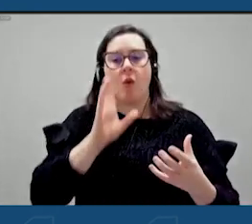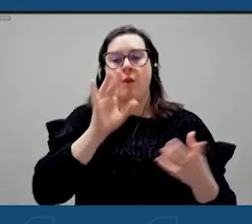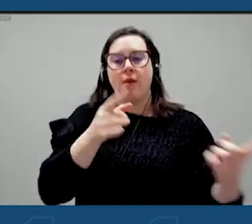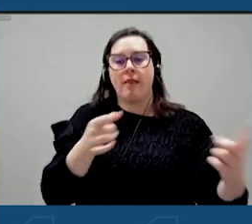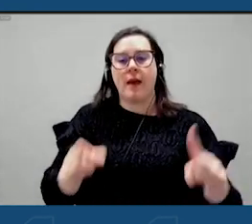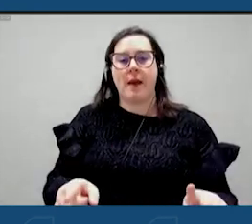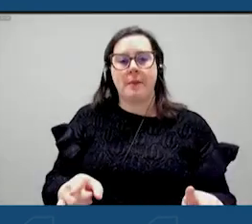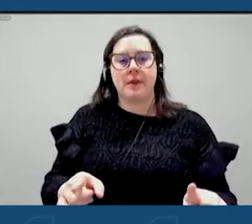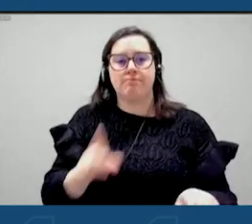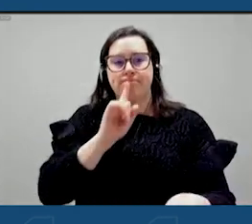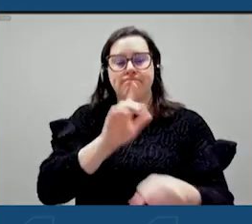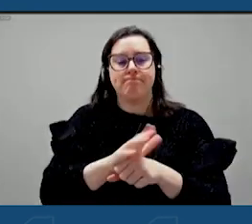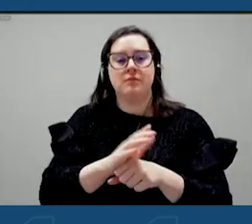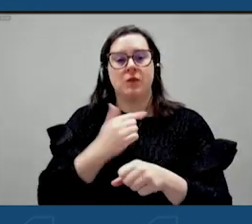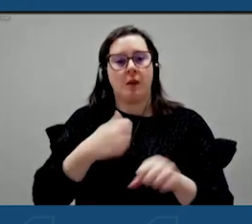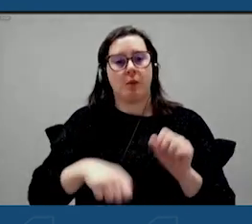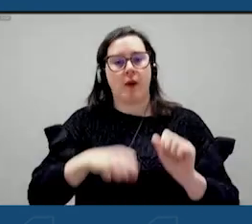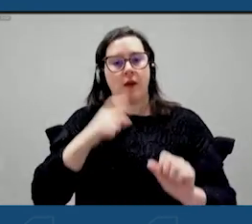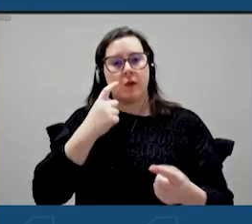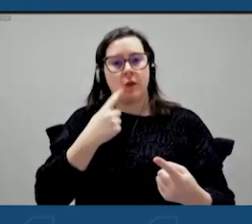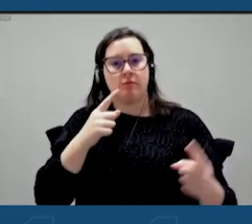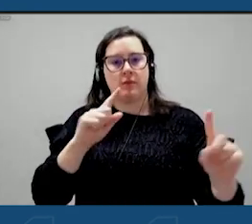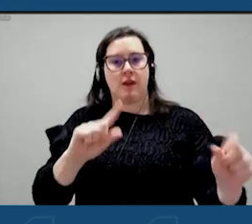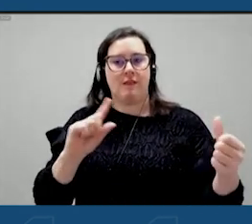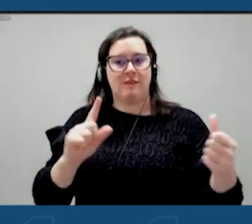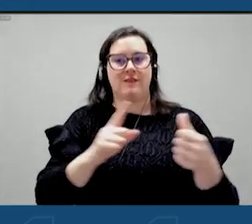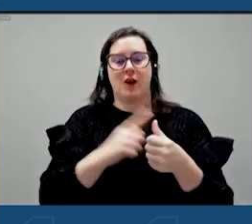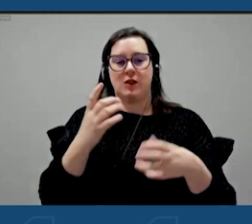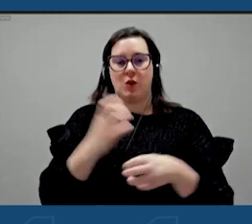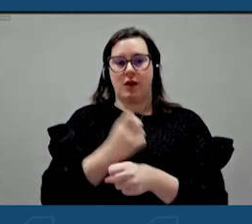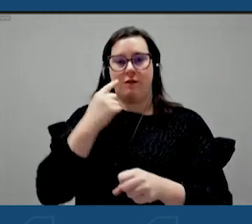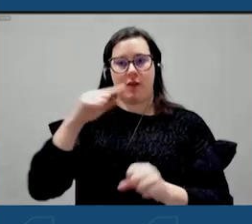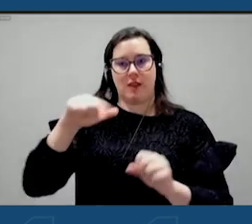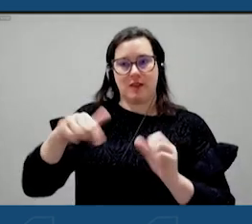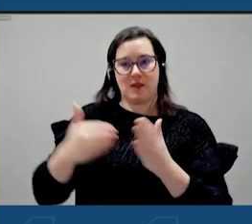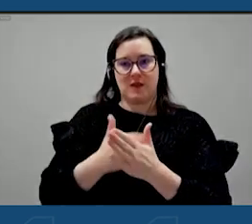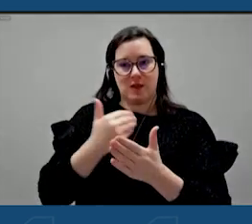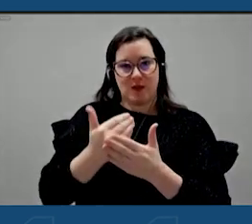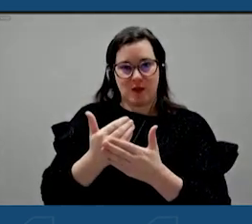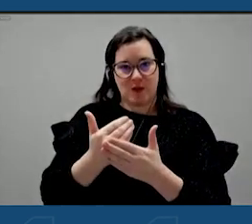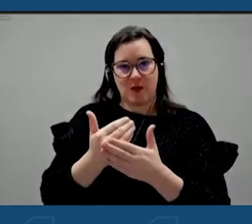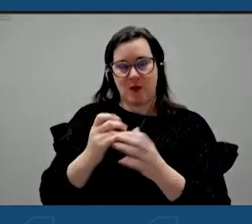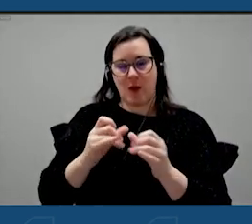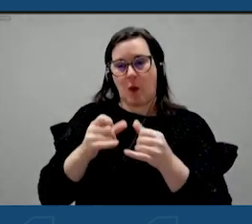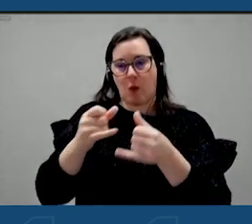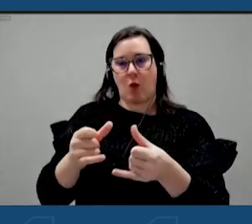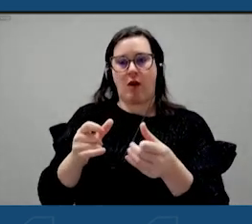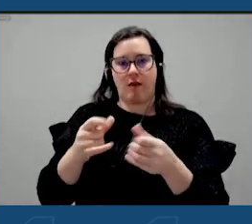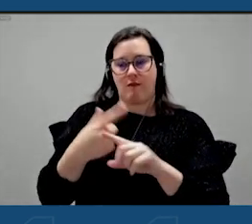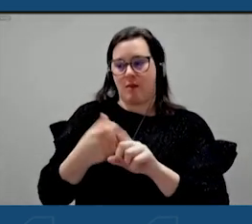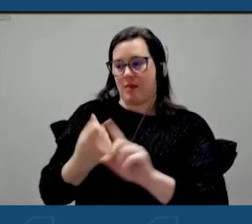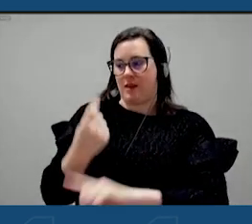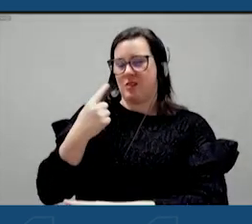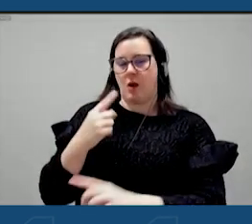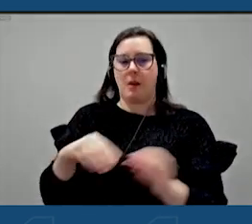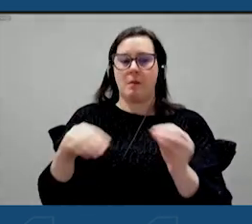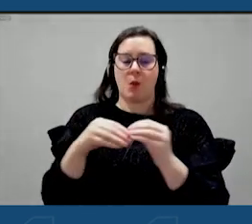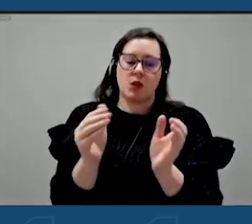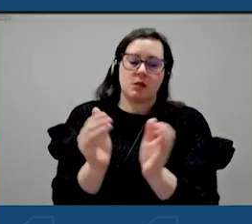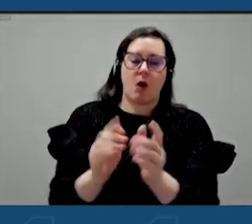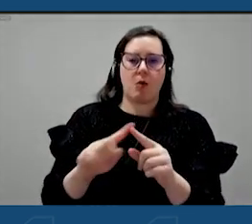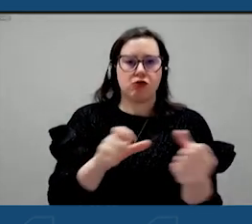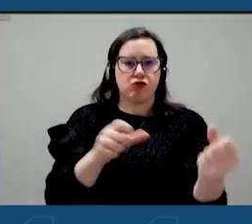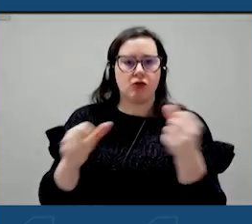I'm really proud to announce that our, among our very first winners of this new initiative, we put forth last year for our, our smaller but mighty communities.